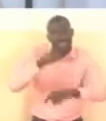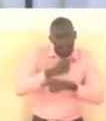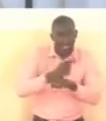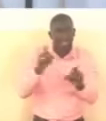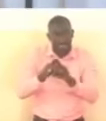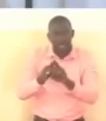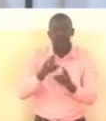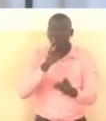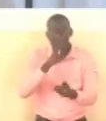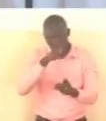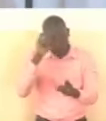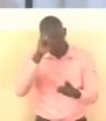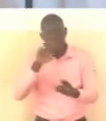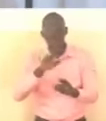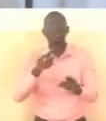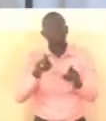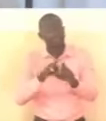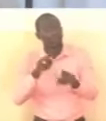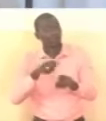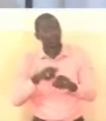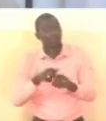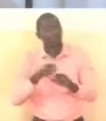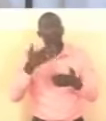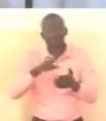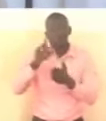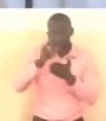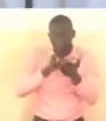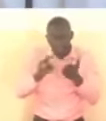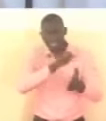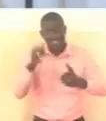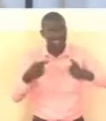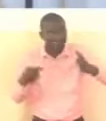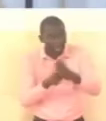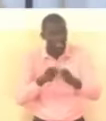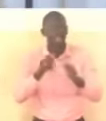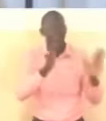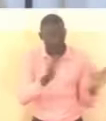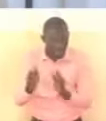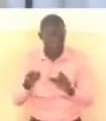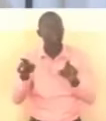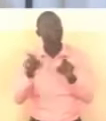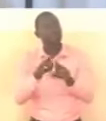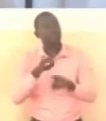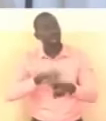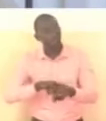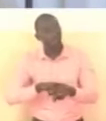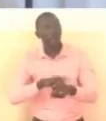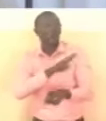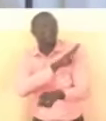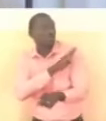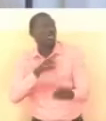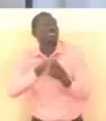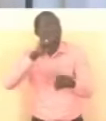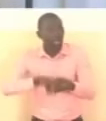on the policies and strategic plans they have developed but also on the program targets and